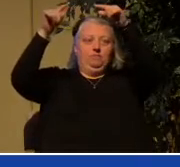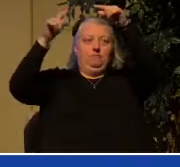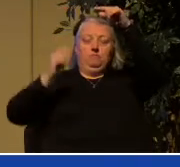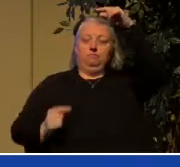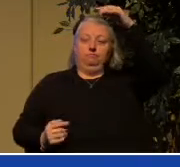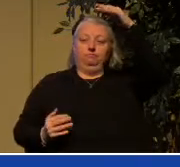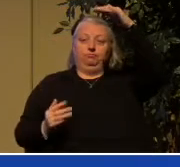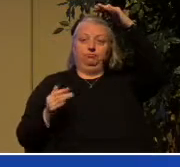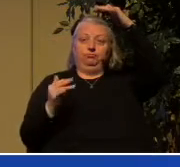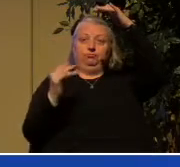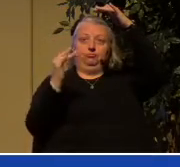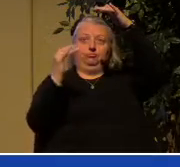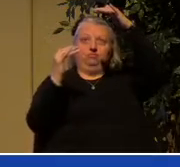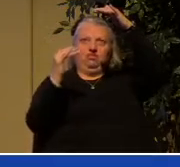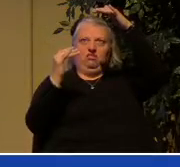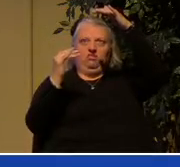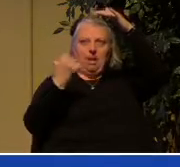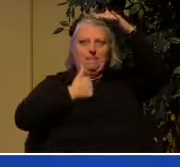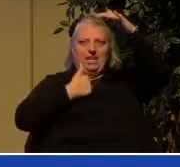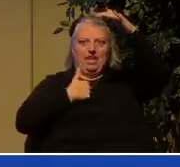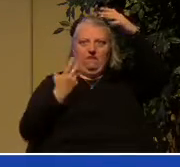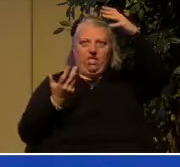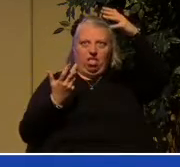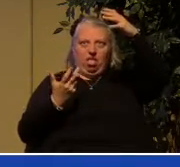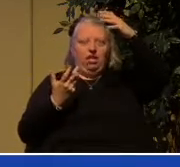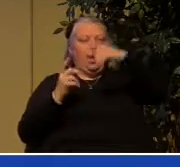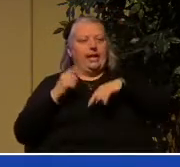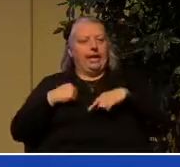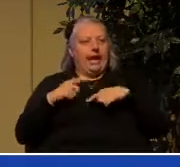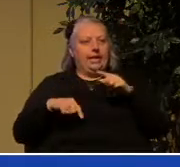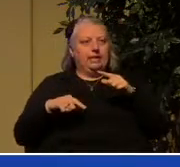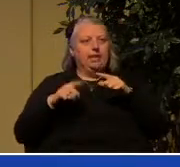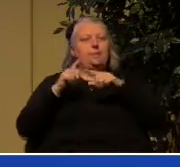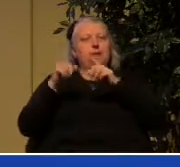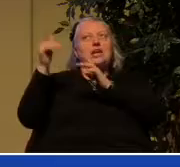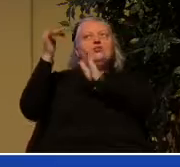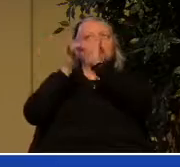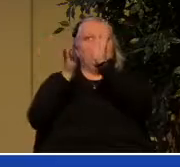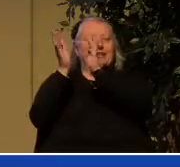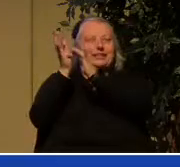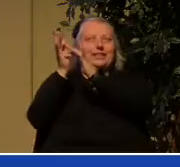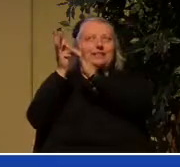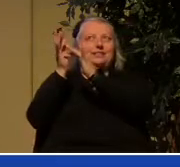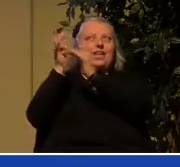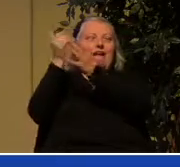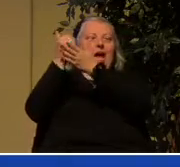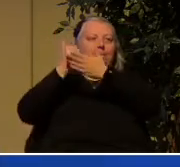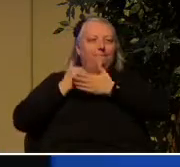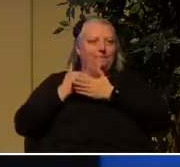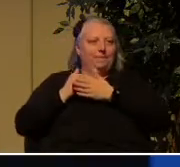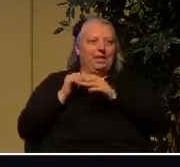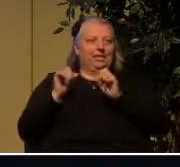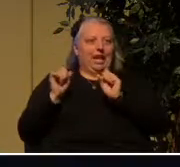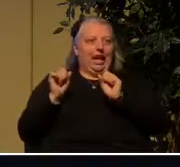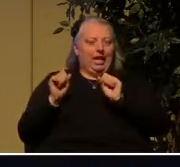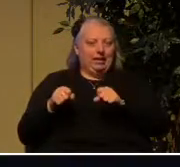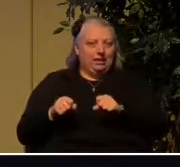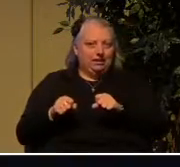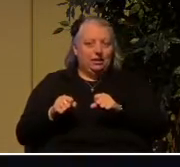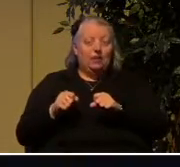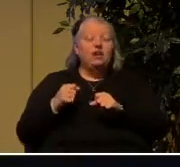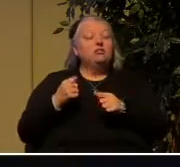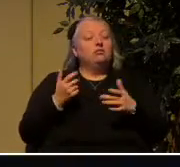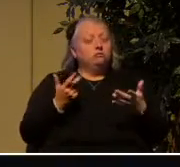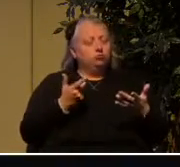gives you the Holy Spirit as a down payment and if you will but abide in Christ and rest in him and let his Holy Spirit have his